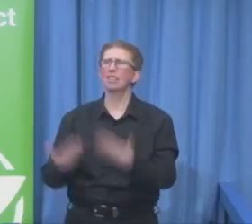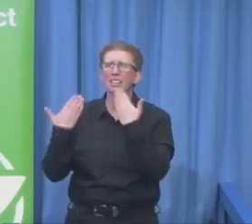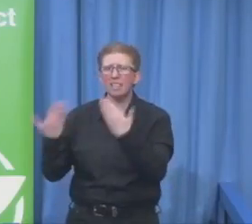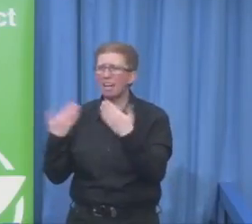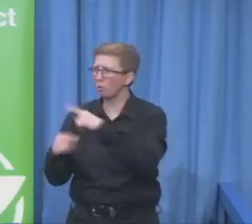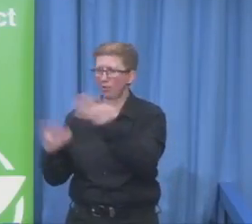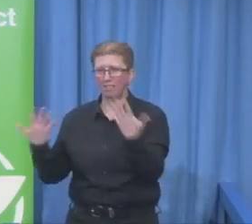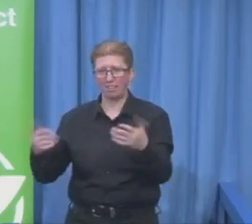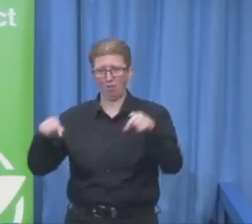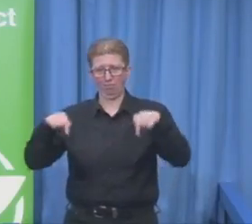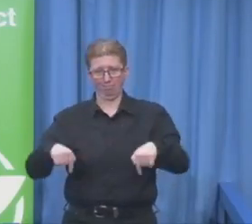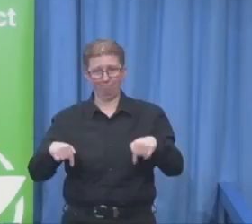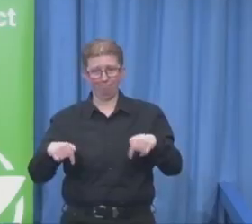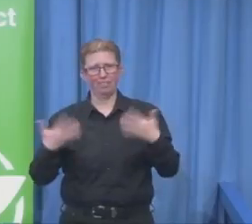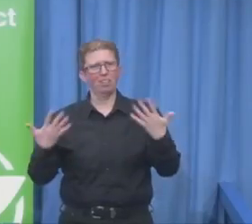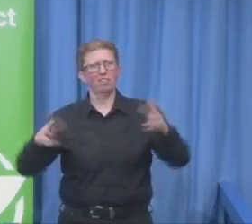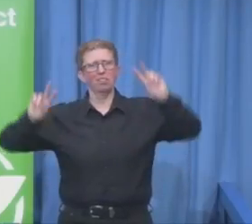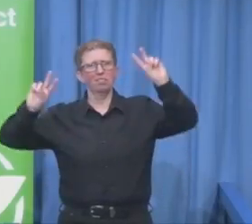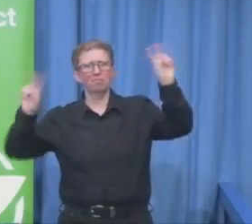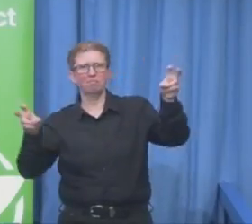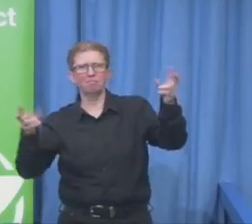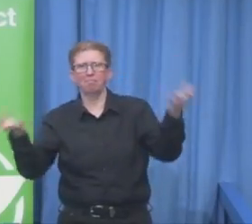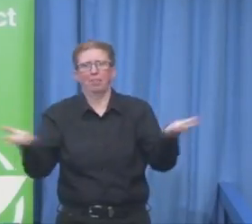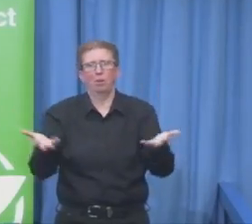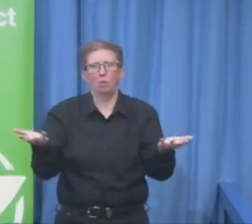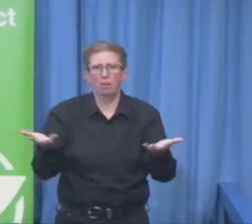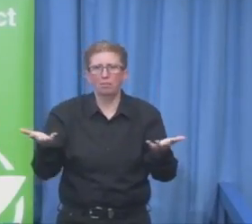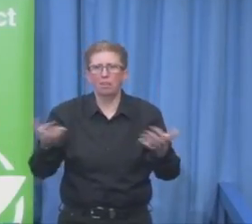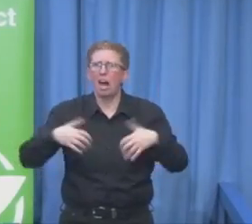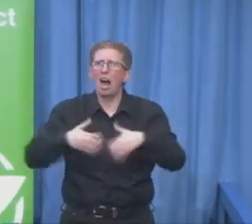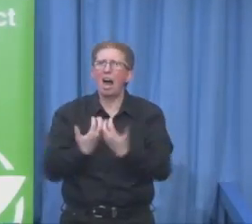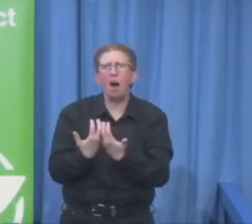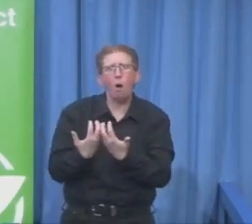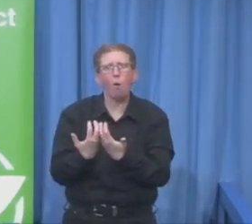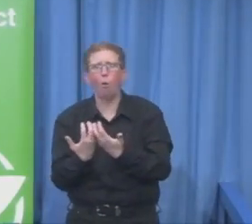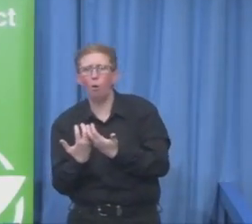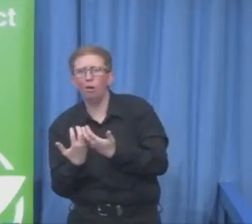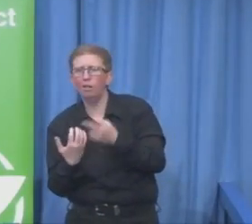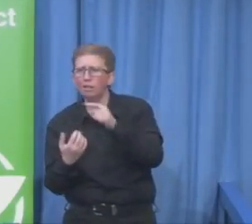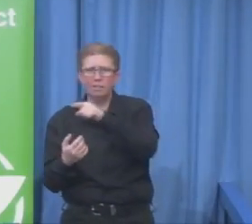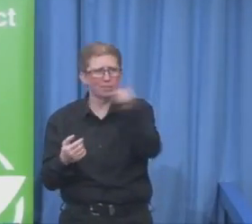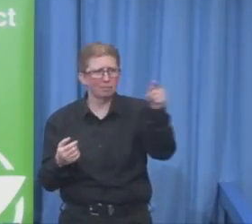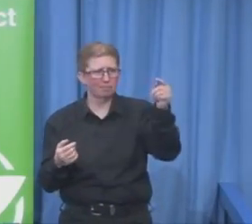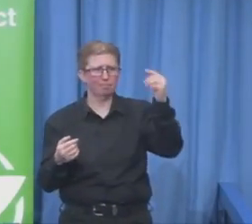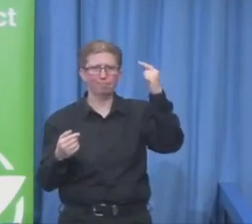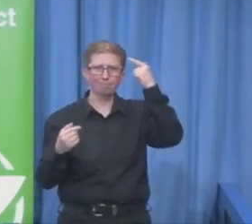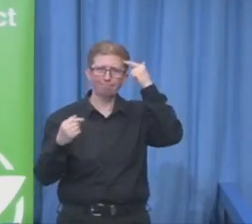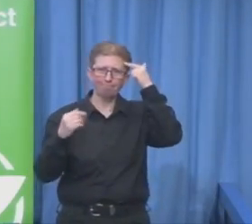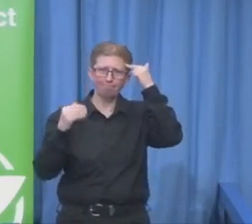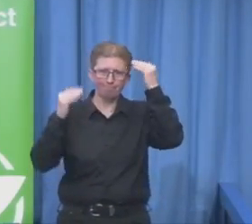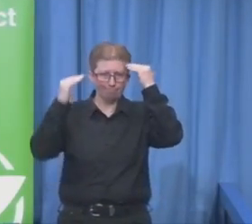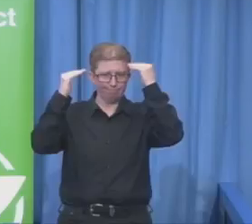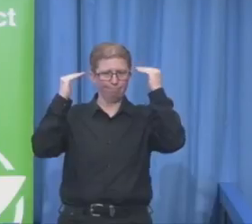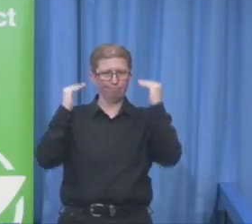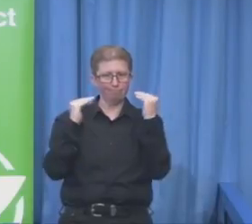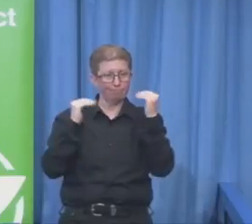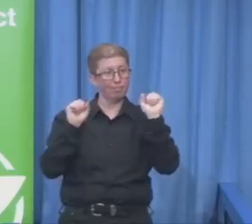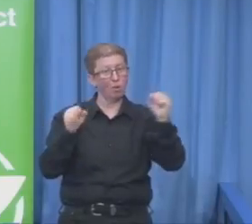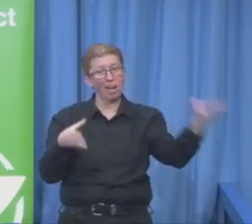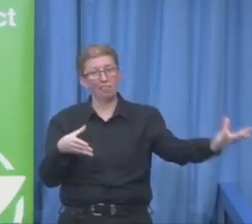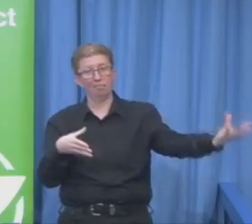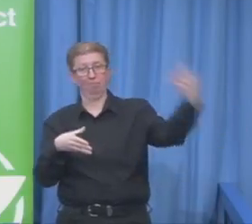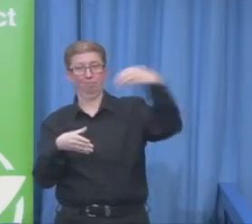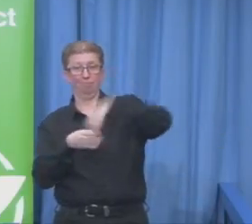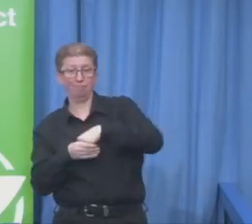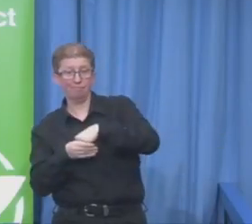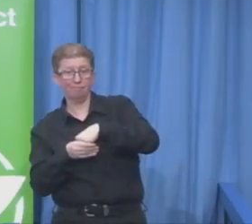how to integrate persons with intellectual disabilities and learning difficulties into the workplace.